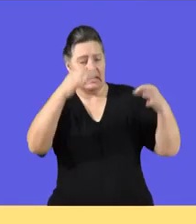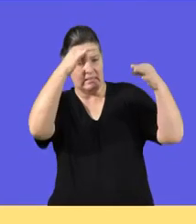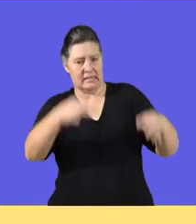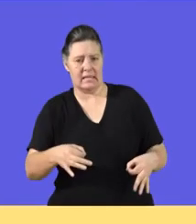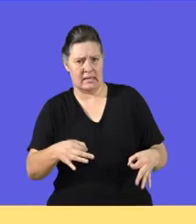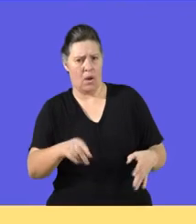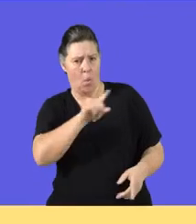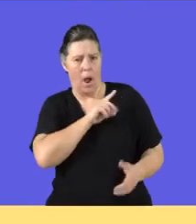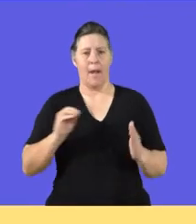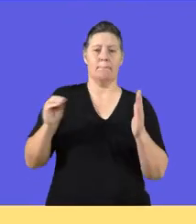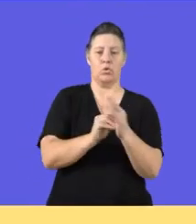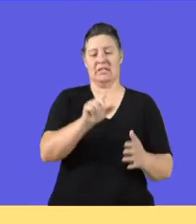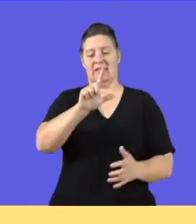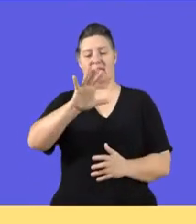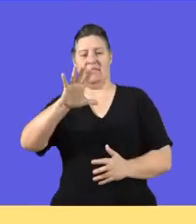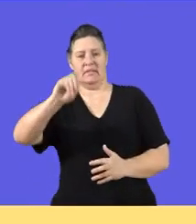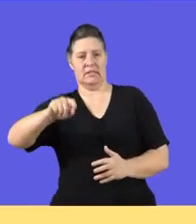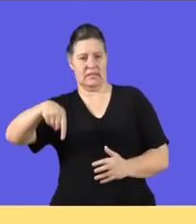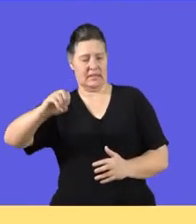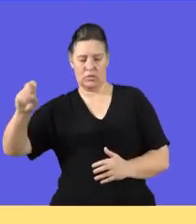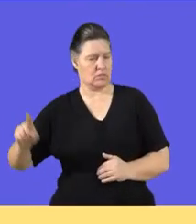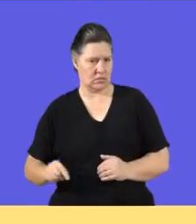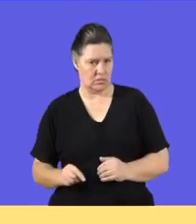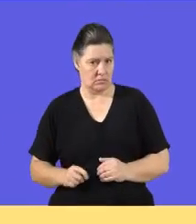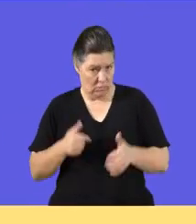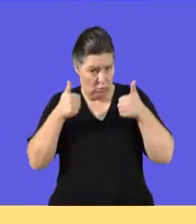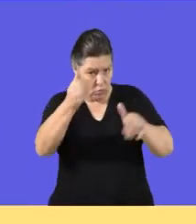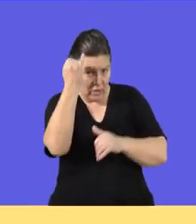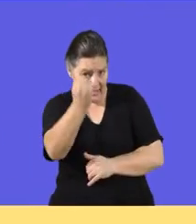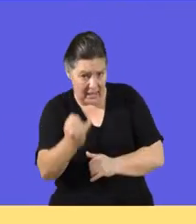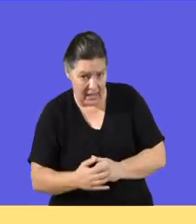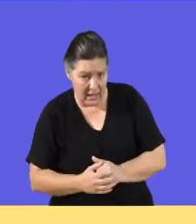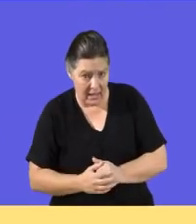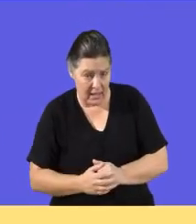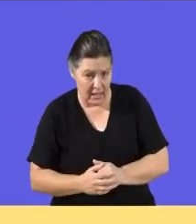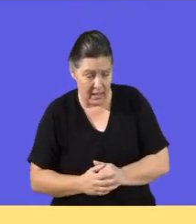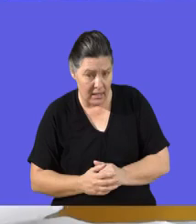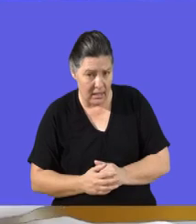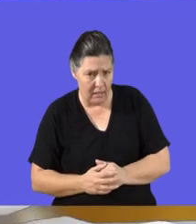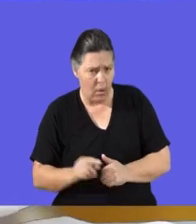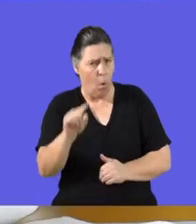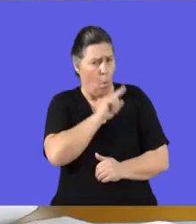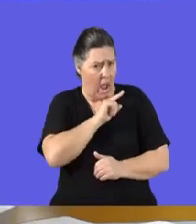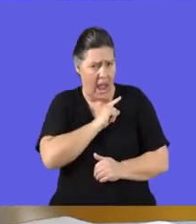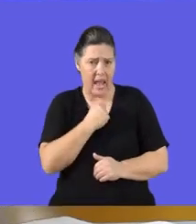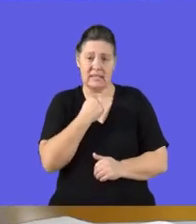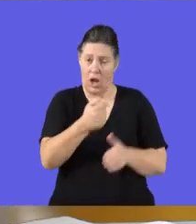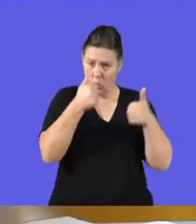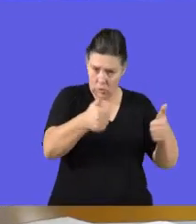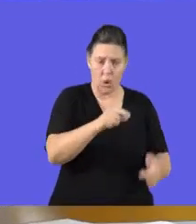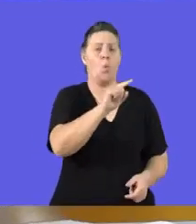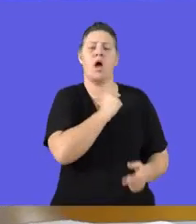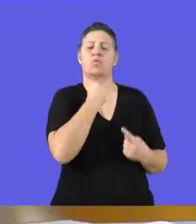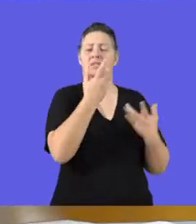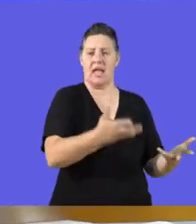on the decision that he has taken. Is this a good decision? If it is a good decision, why would you